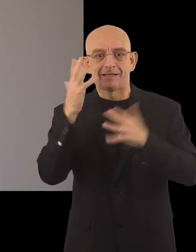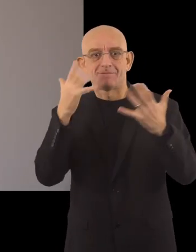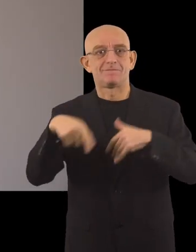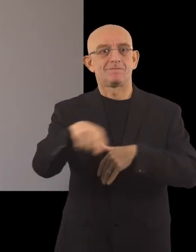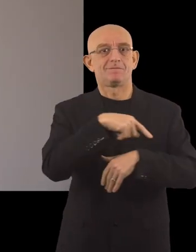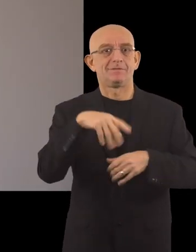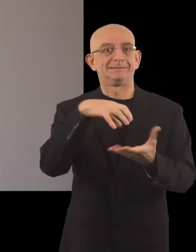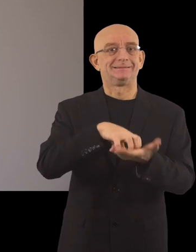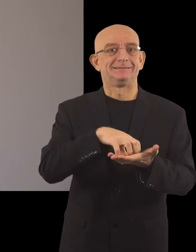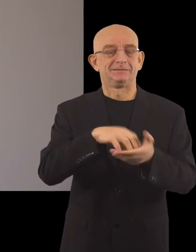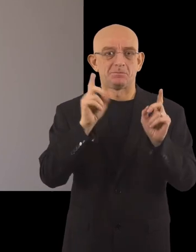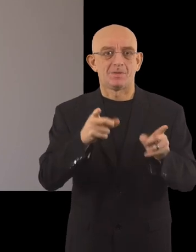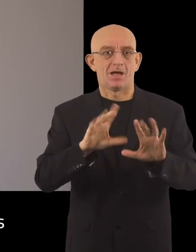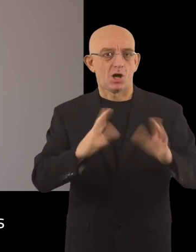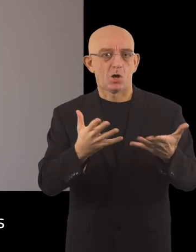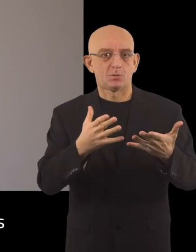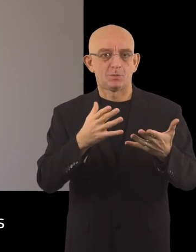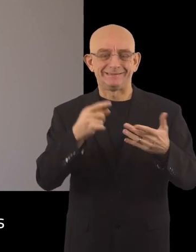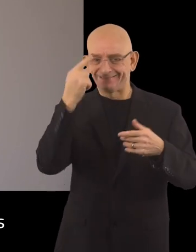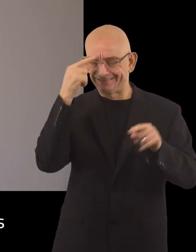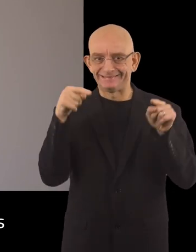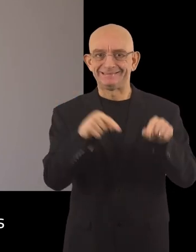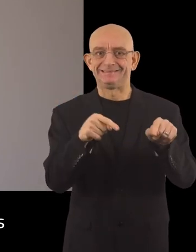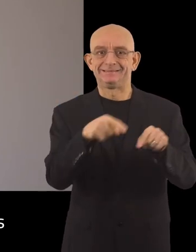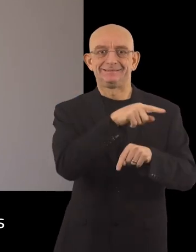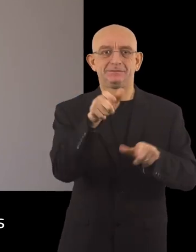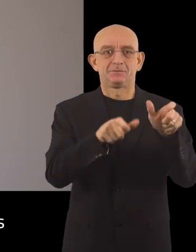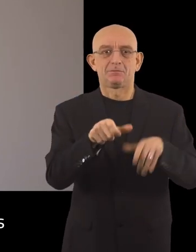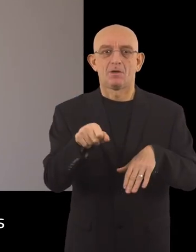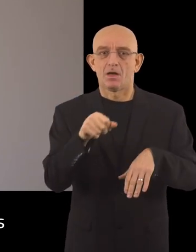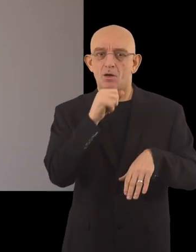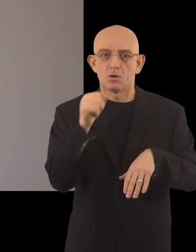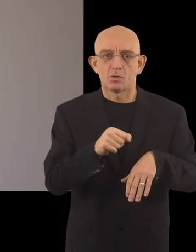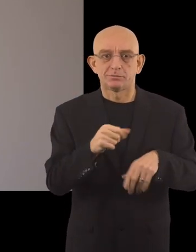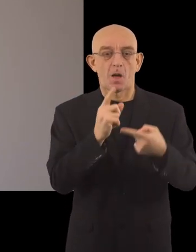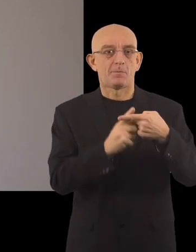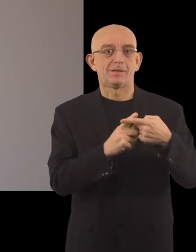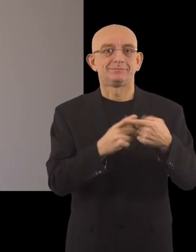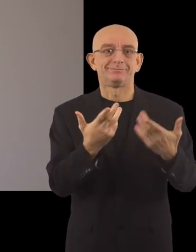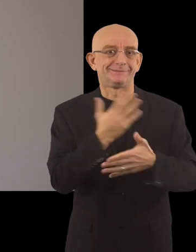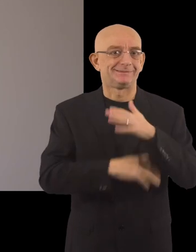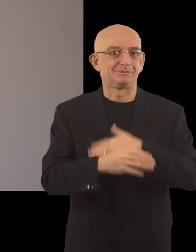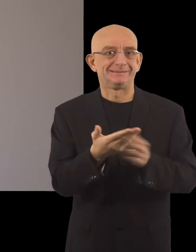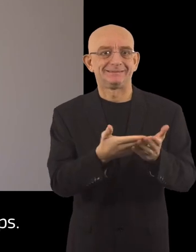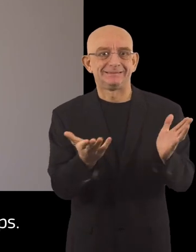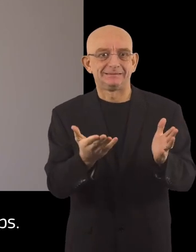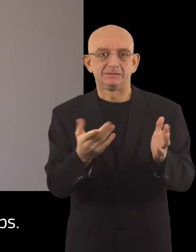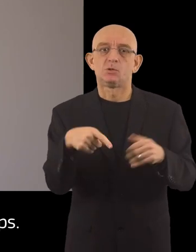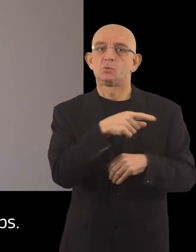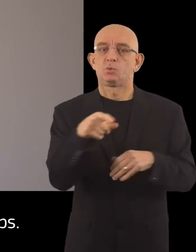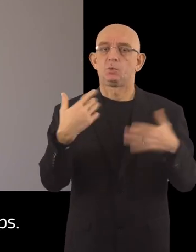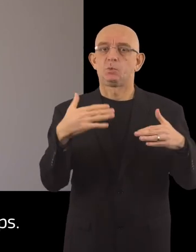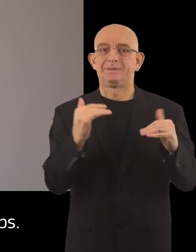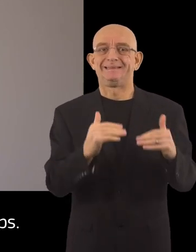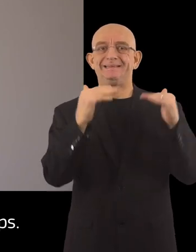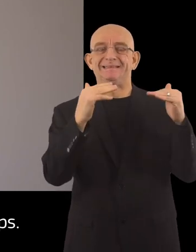residents of our city. Particular attention was paid to seniors and people with disabilities, that is